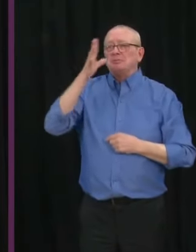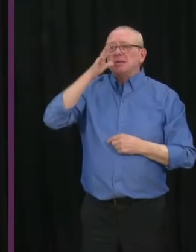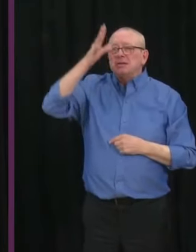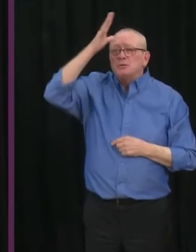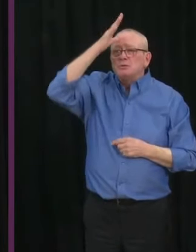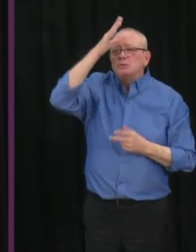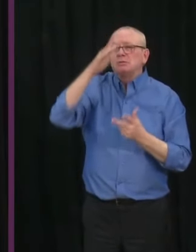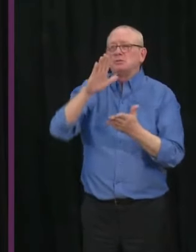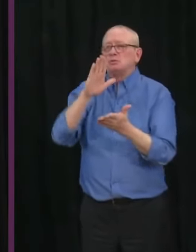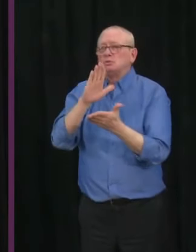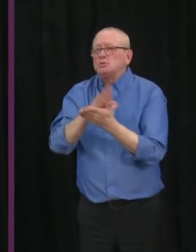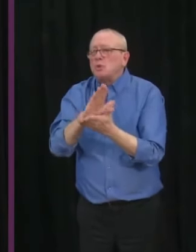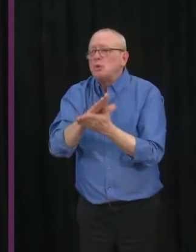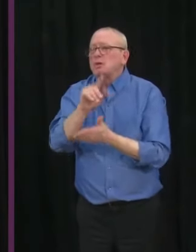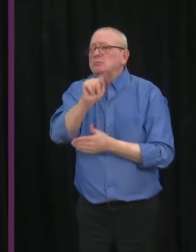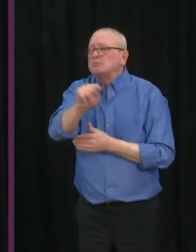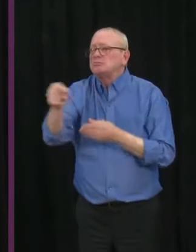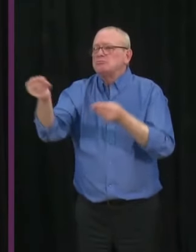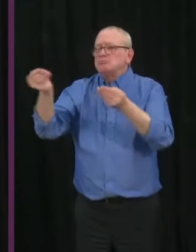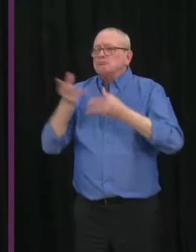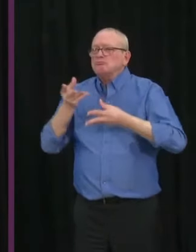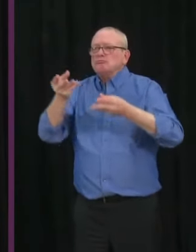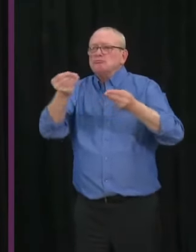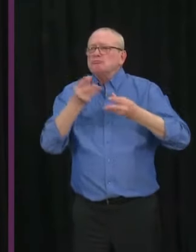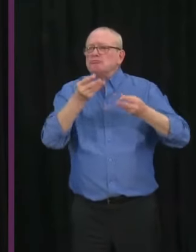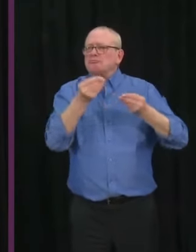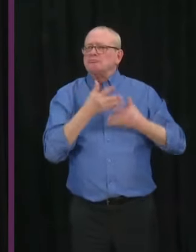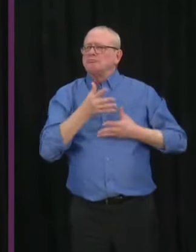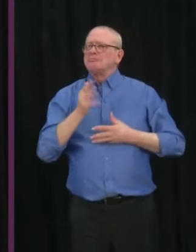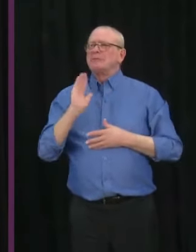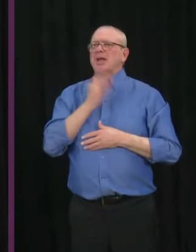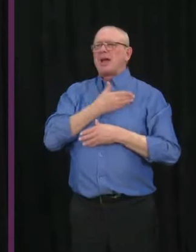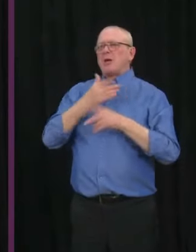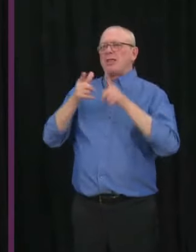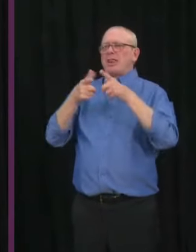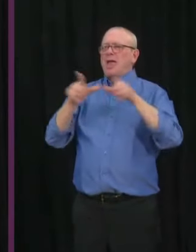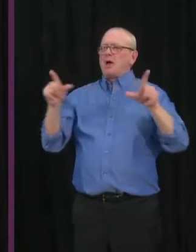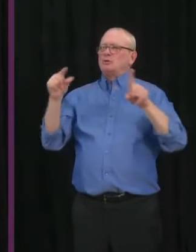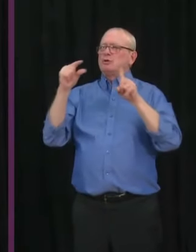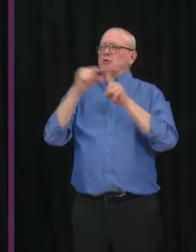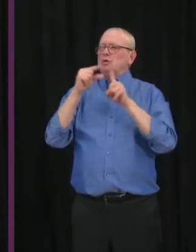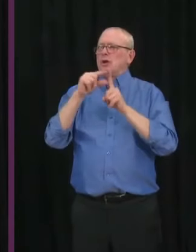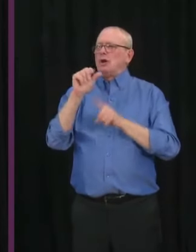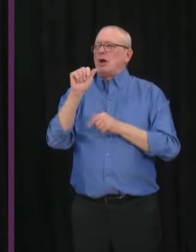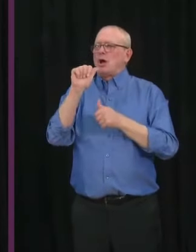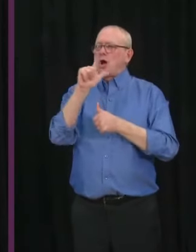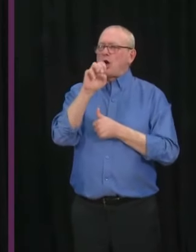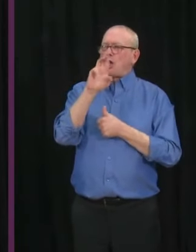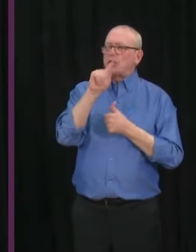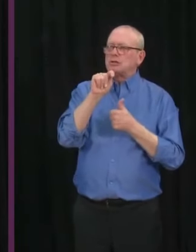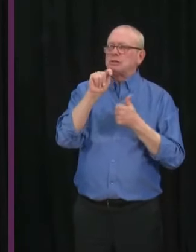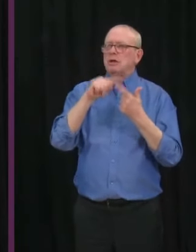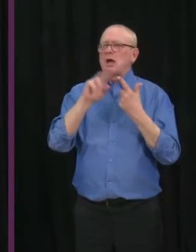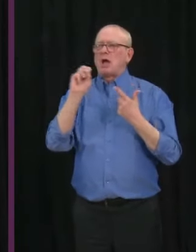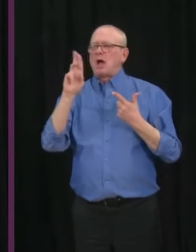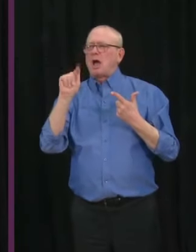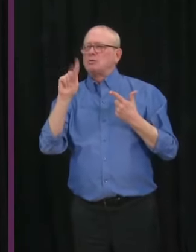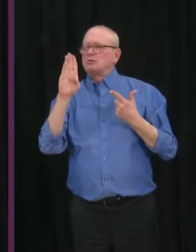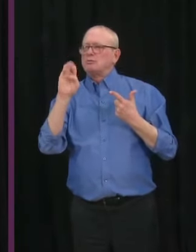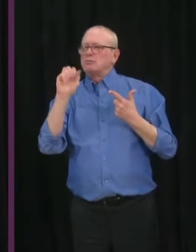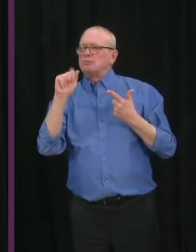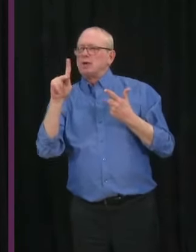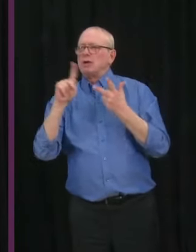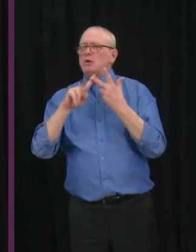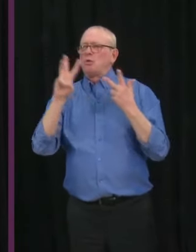others that they had found the categories of alert, outbreak, and watch confusing. Clear communication is